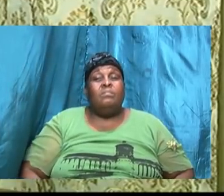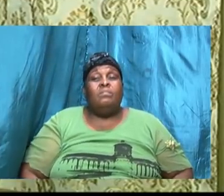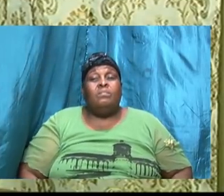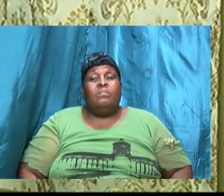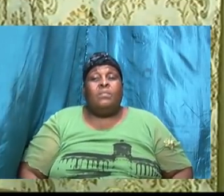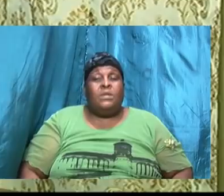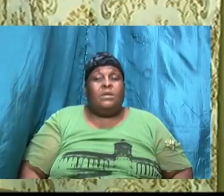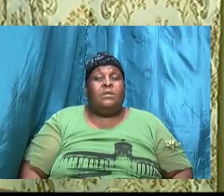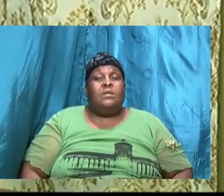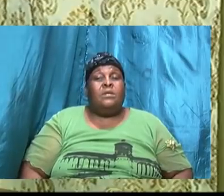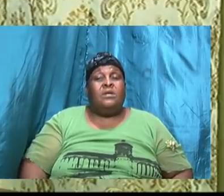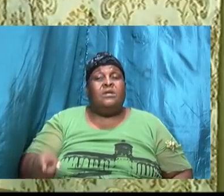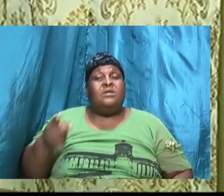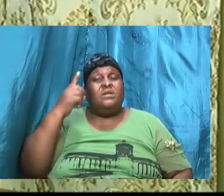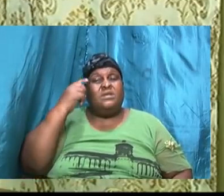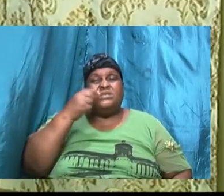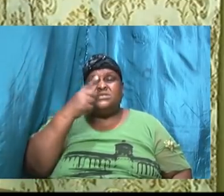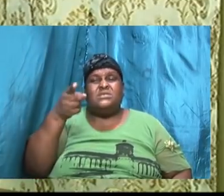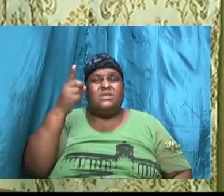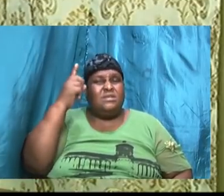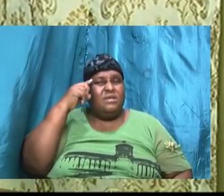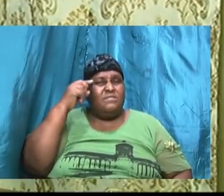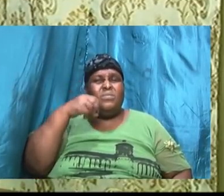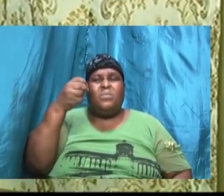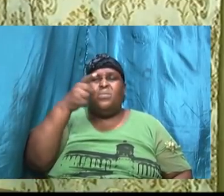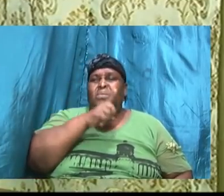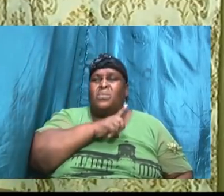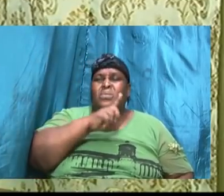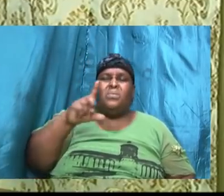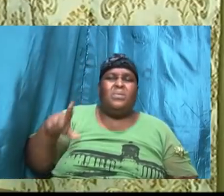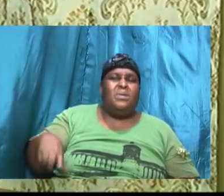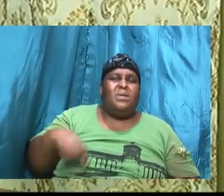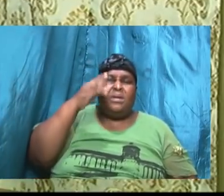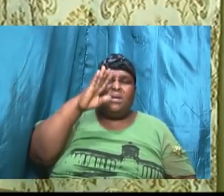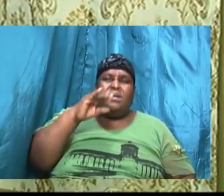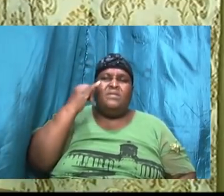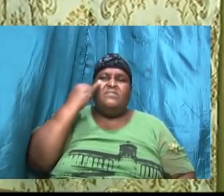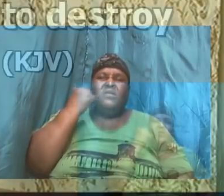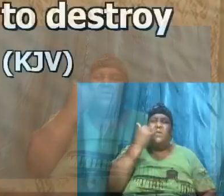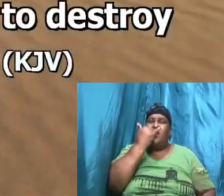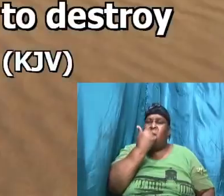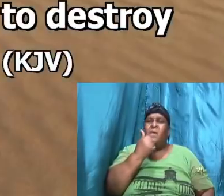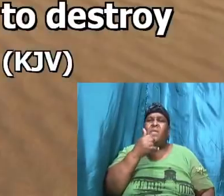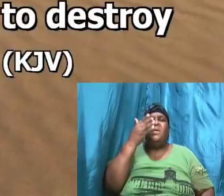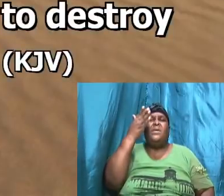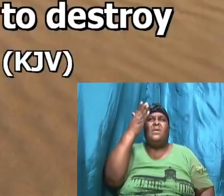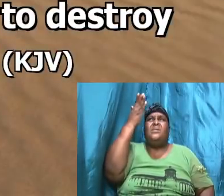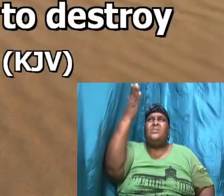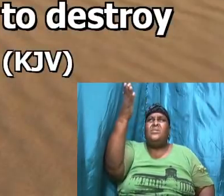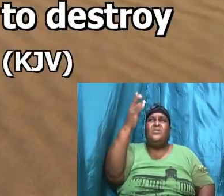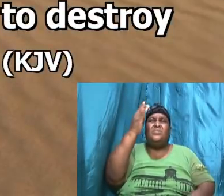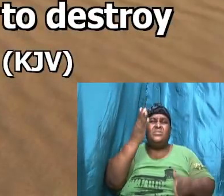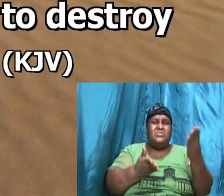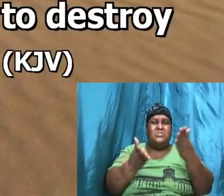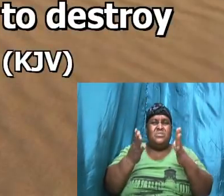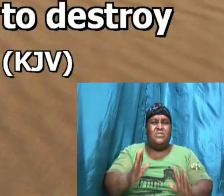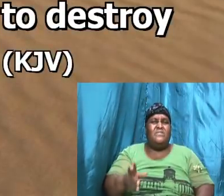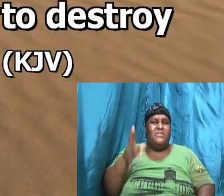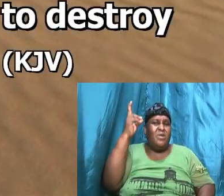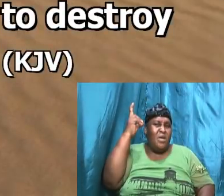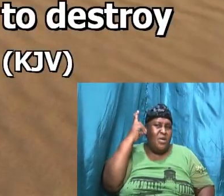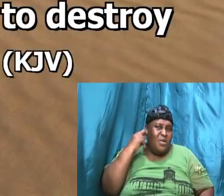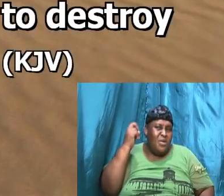then said David oh Lord God of Israel thy servant have certainly heard